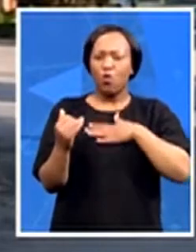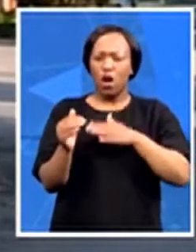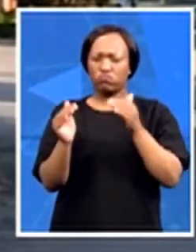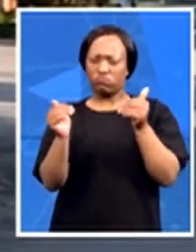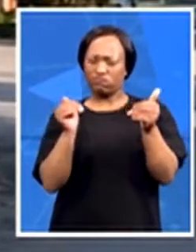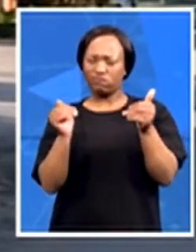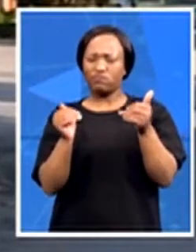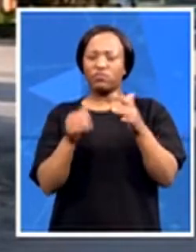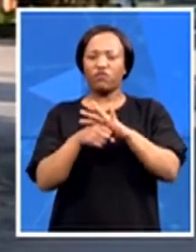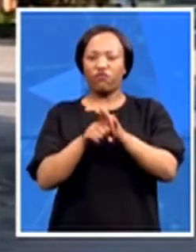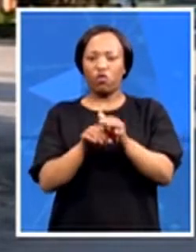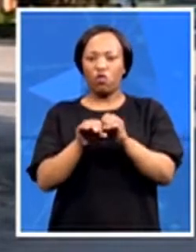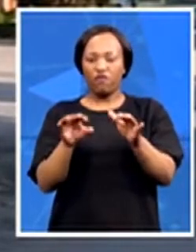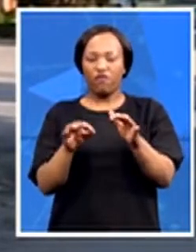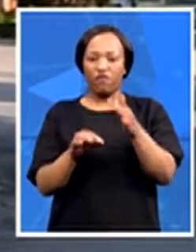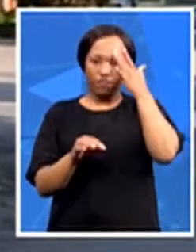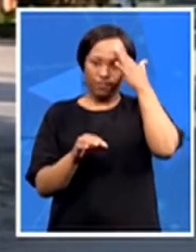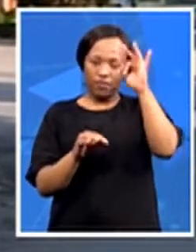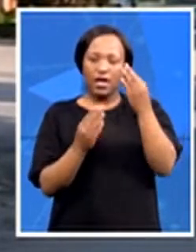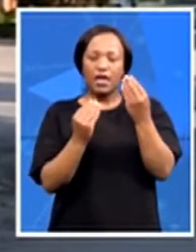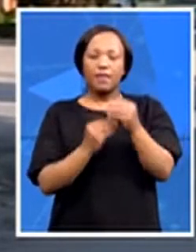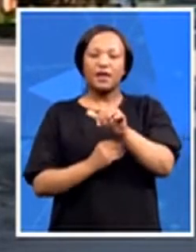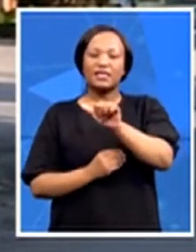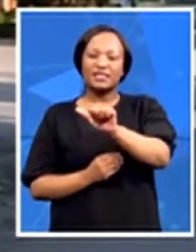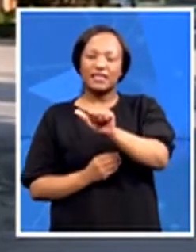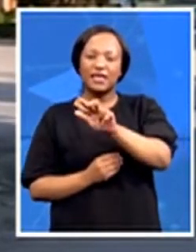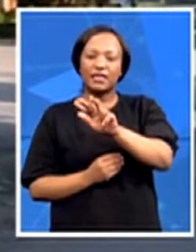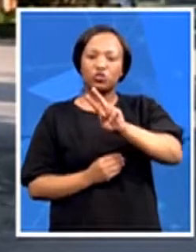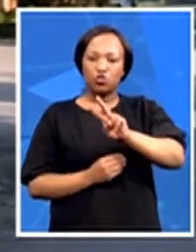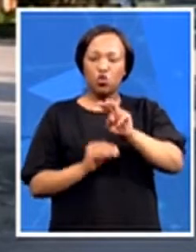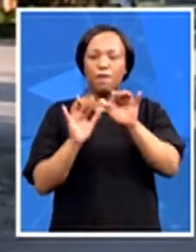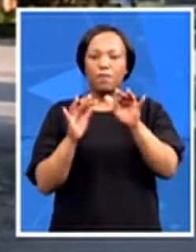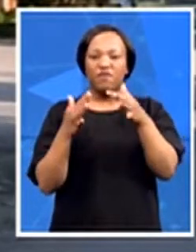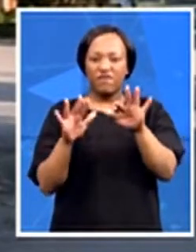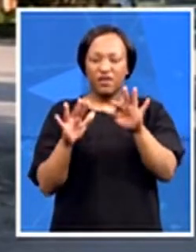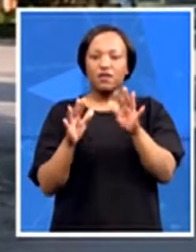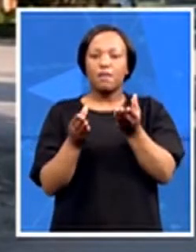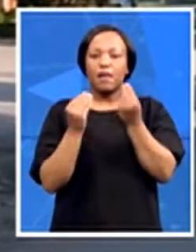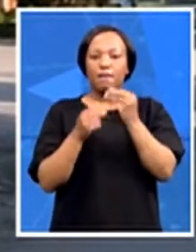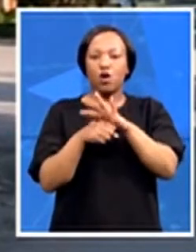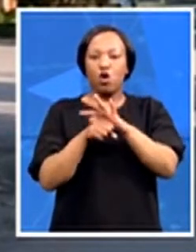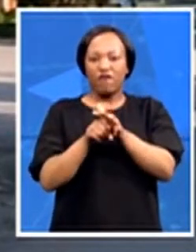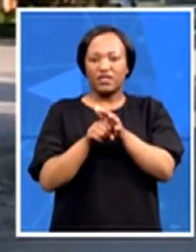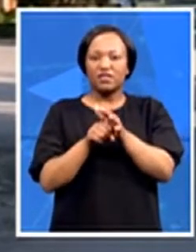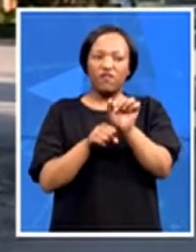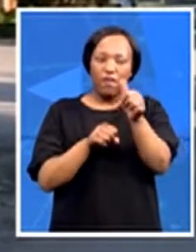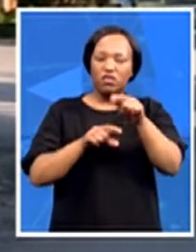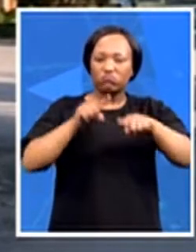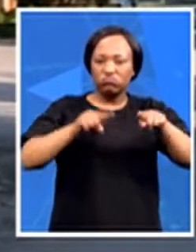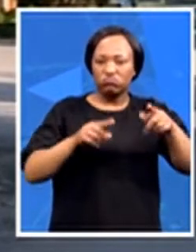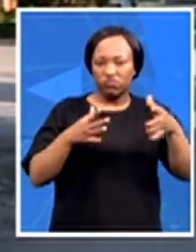682 people have been hospitalized with the virus in various facilities in the country in the last three weeks.